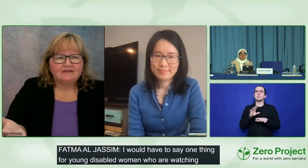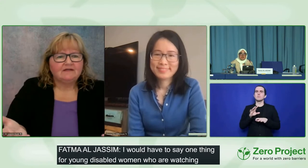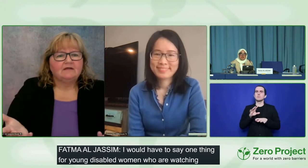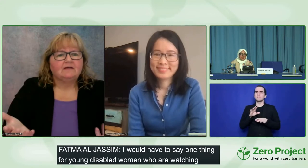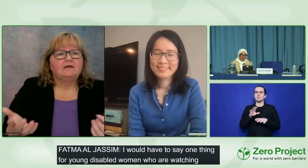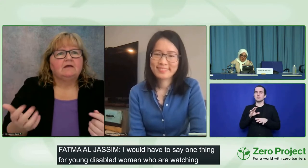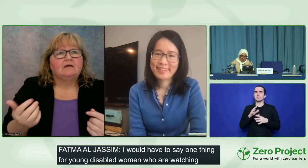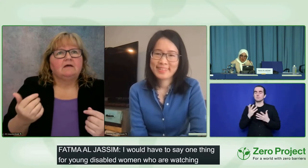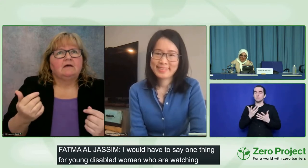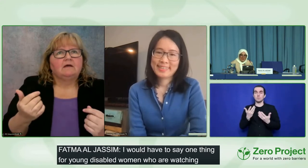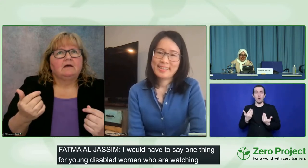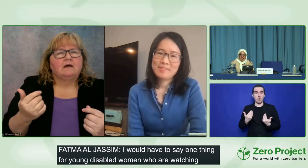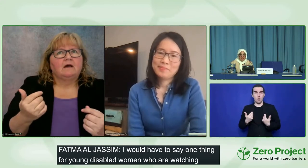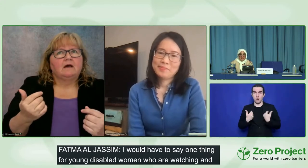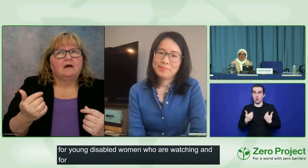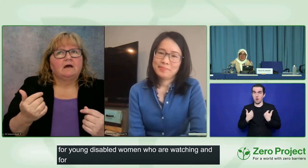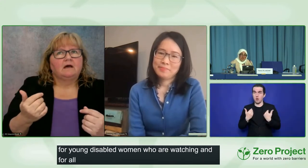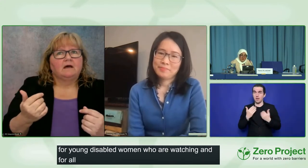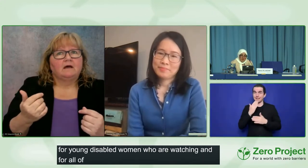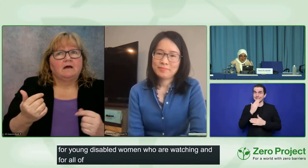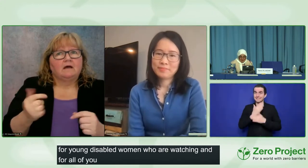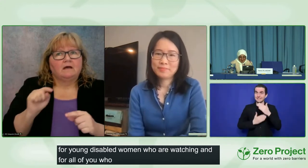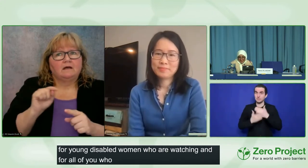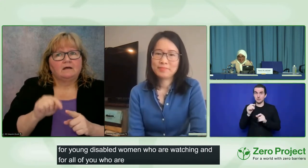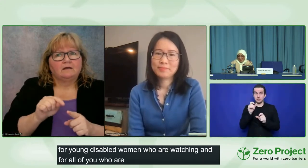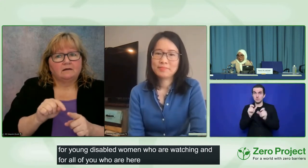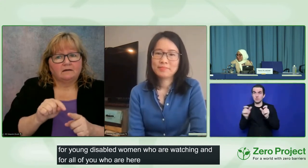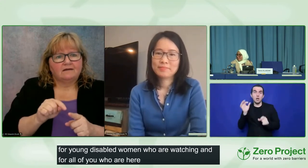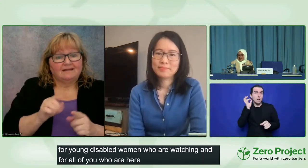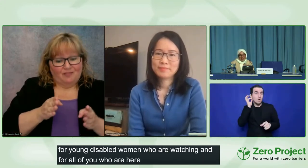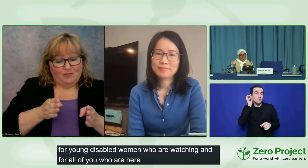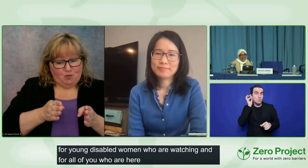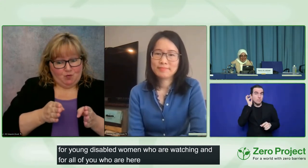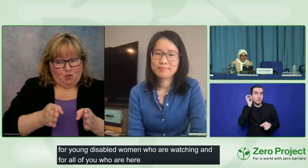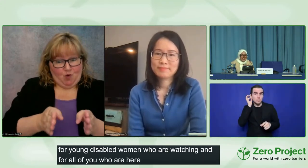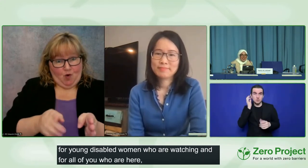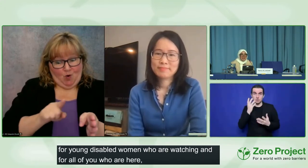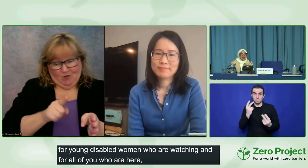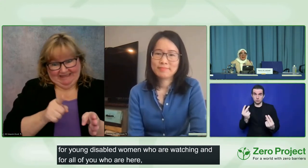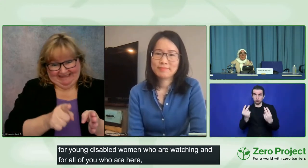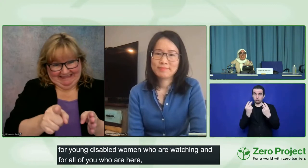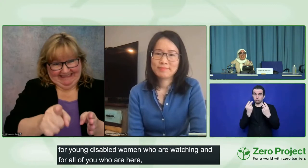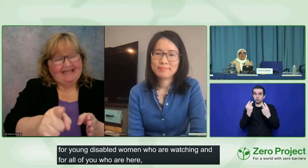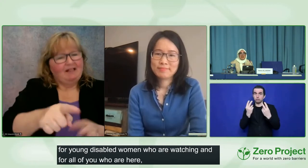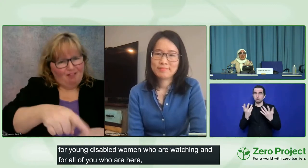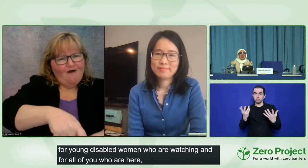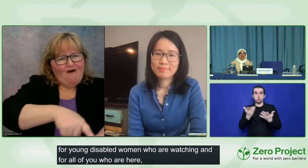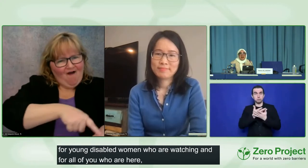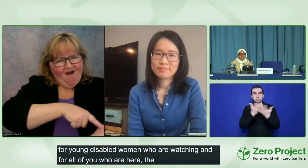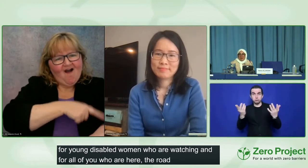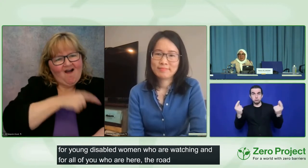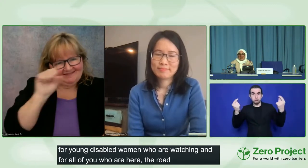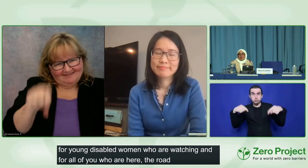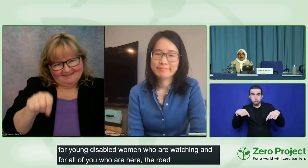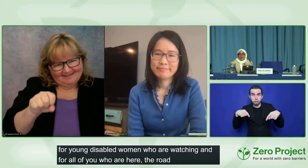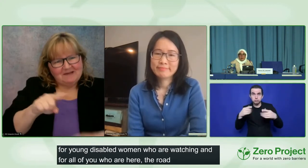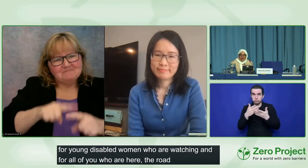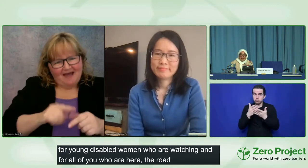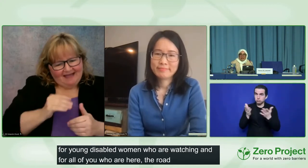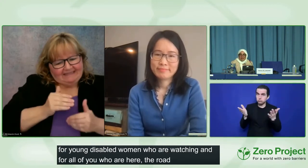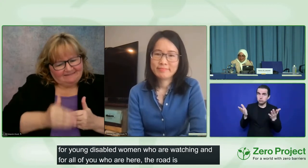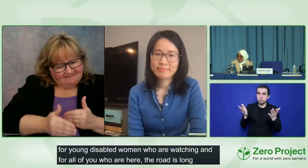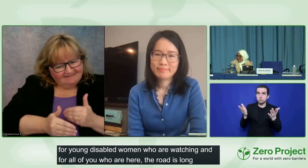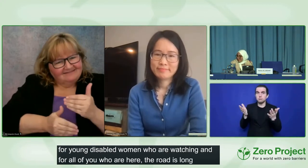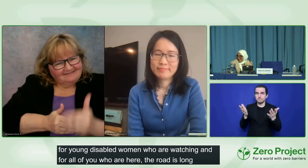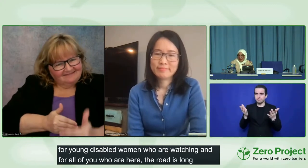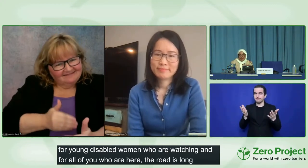the road is long, but we're getting there. And as long as we are